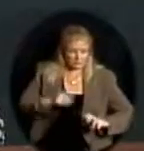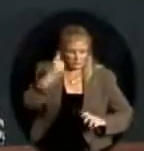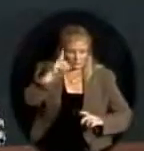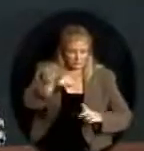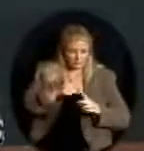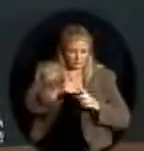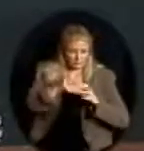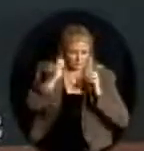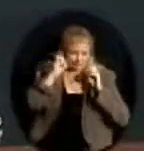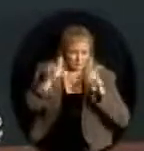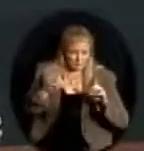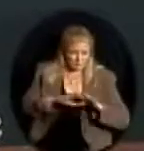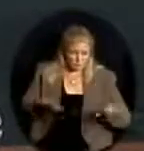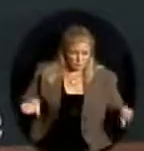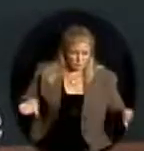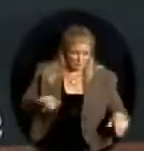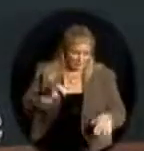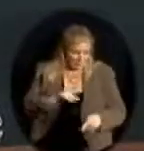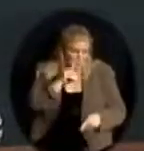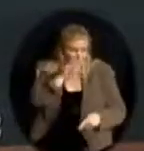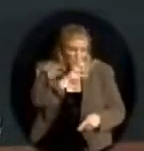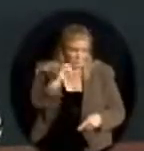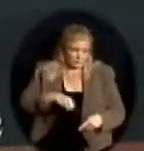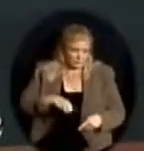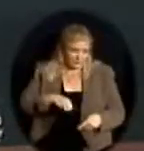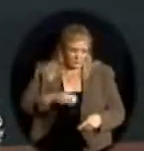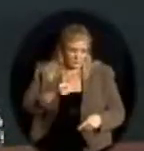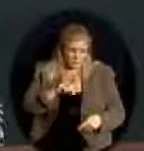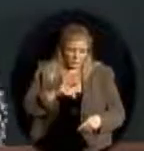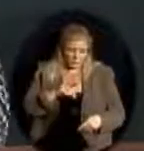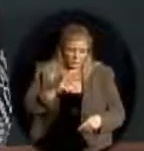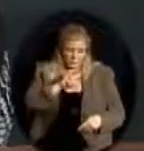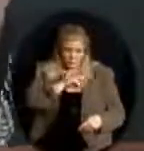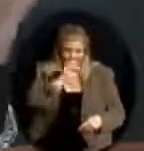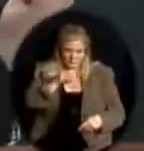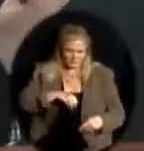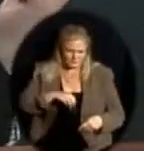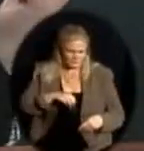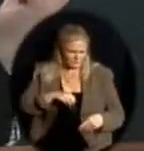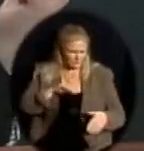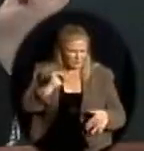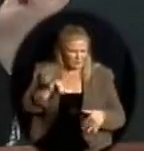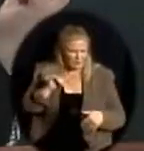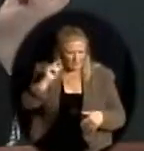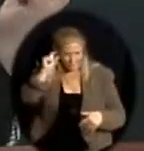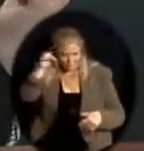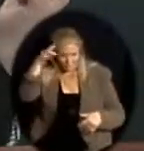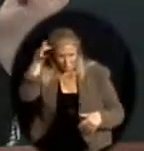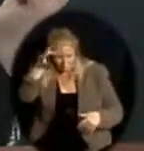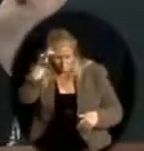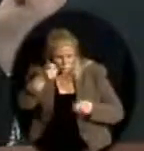education children, that 1%, that 2%, is that federal controlled or is that state controlled?